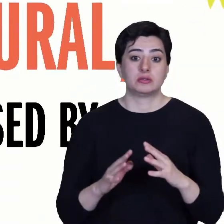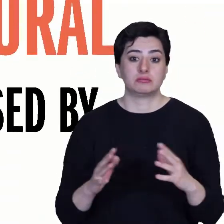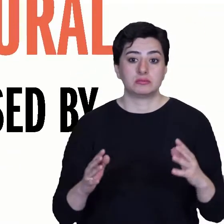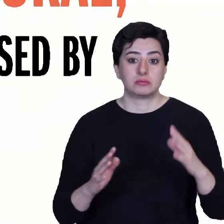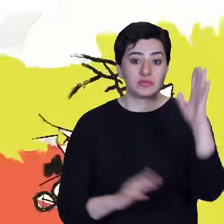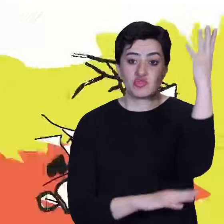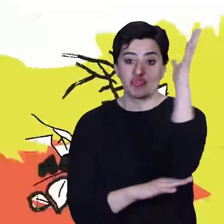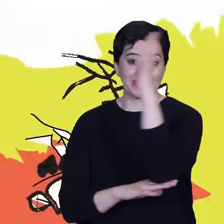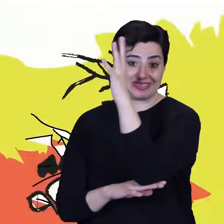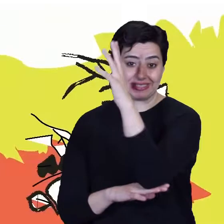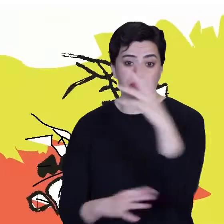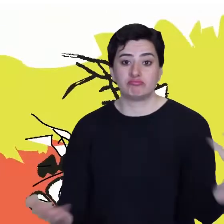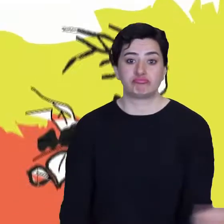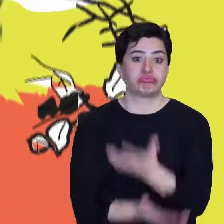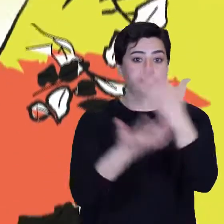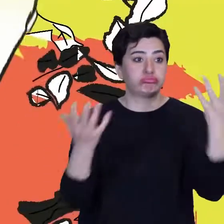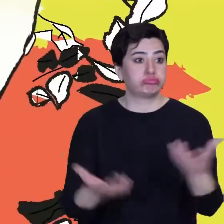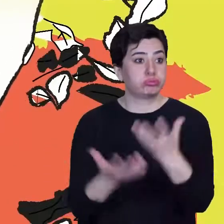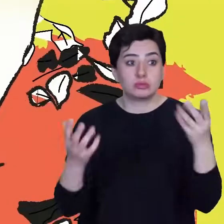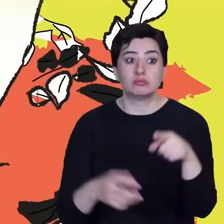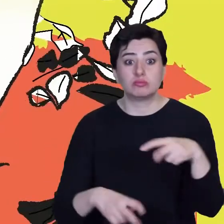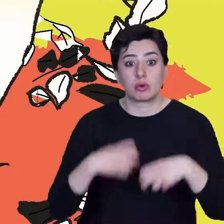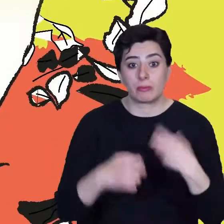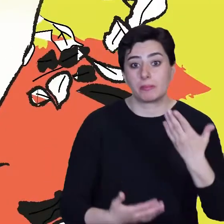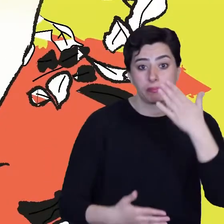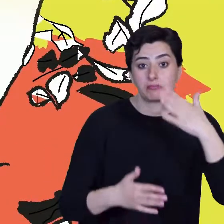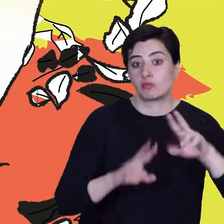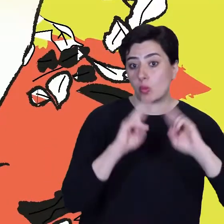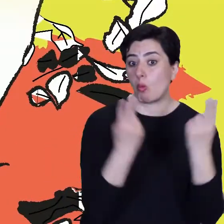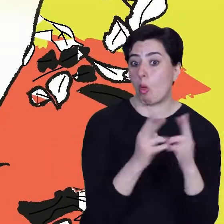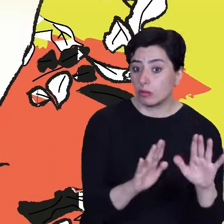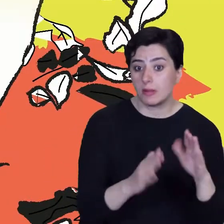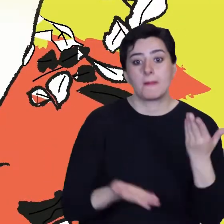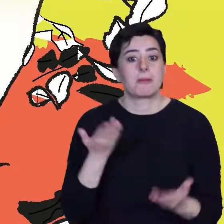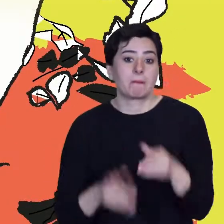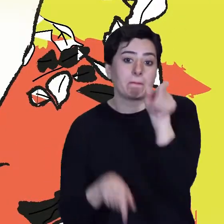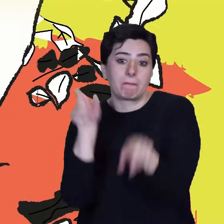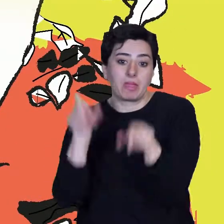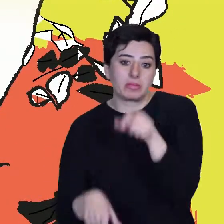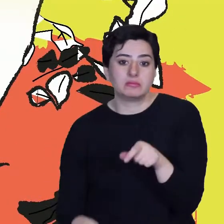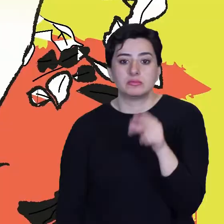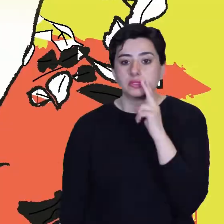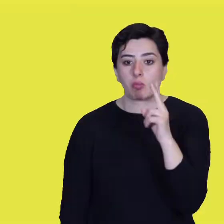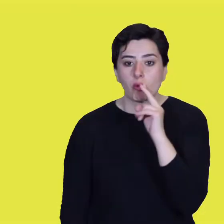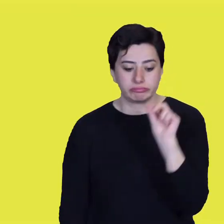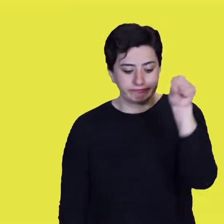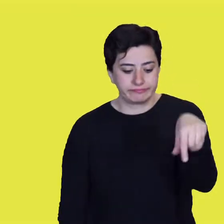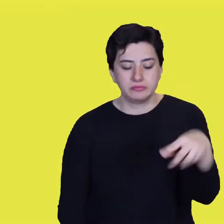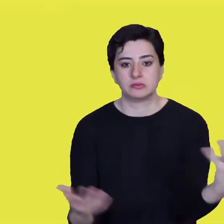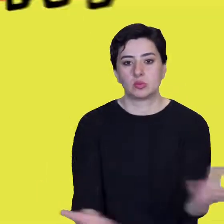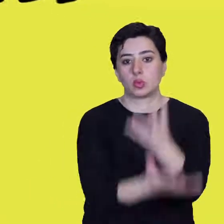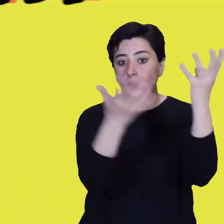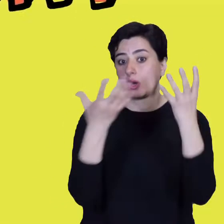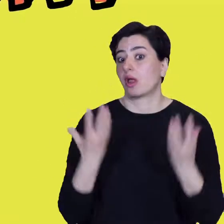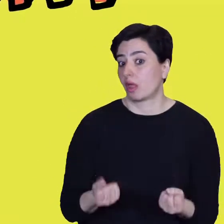but it may have been caused by someone dropping a cigarette in the forest. A hand puts out a cigarette in the woods. What is a